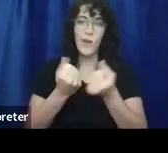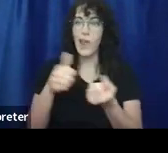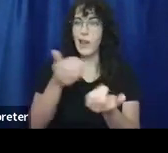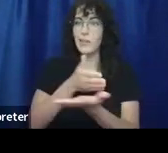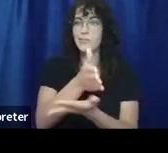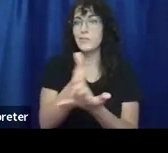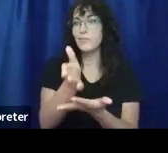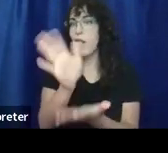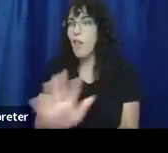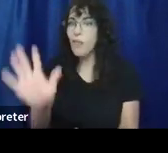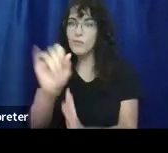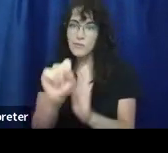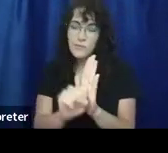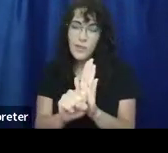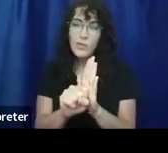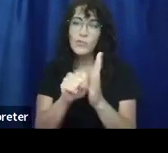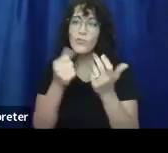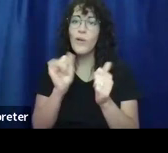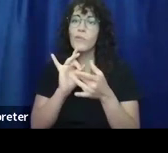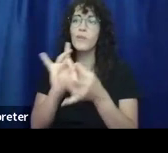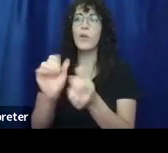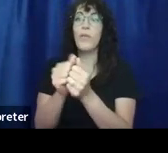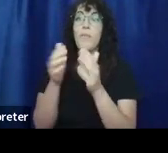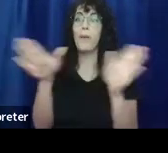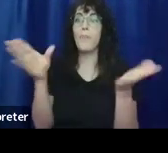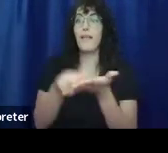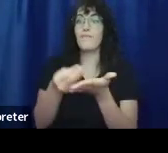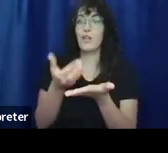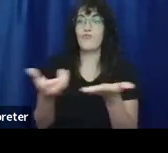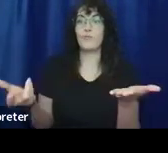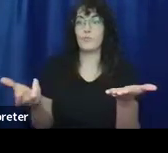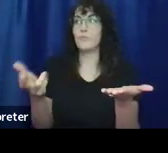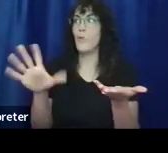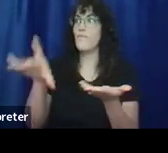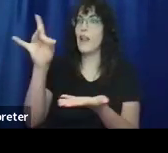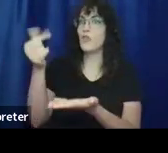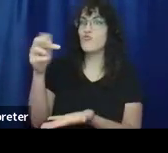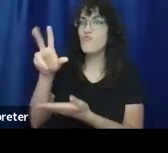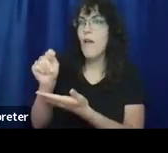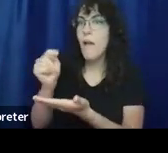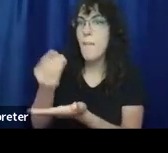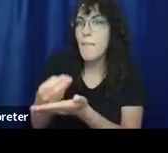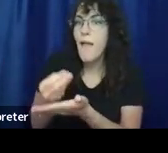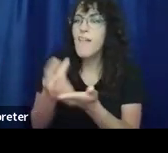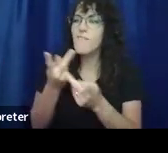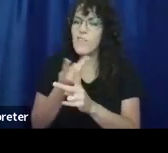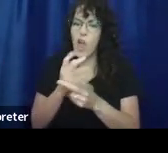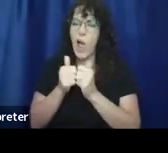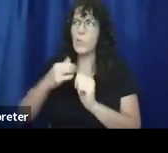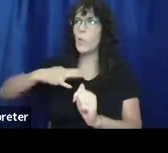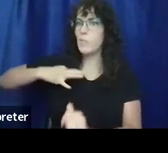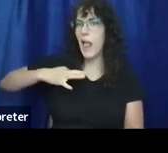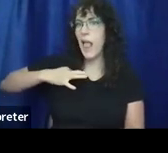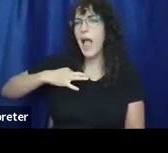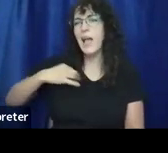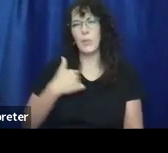state to try to connect you all with public funding resources. So that's finding grants, finding money, figuring out how to apply for it. We